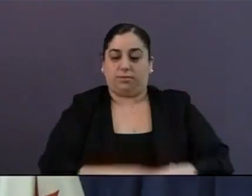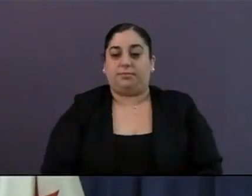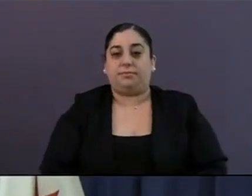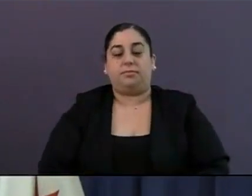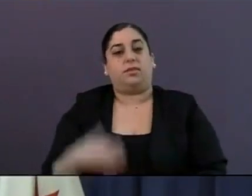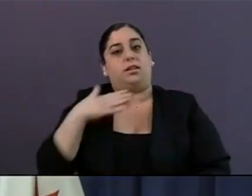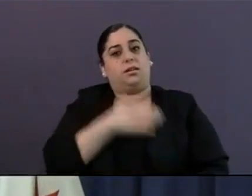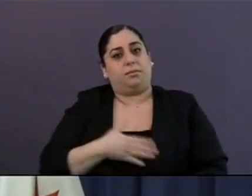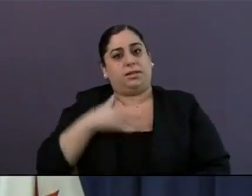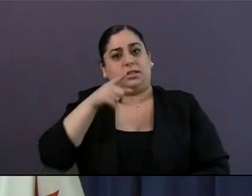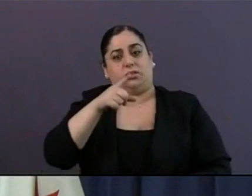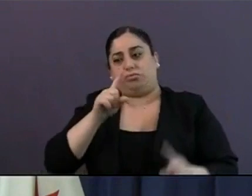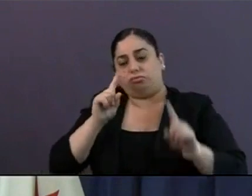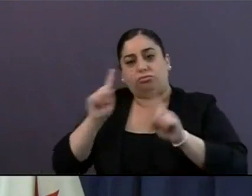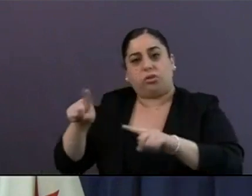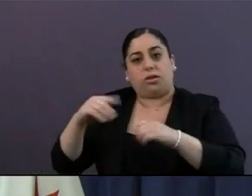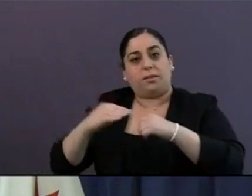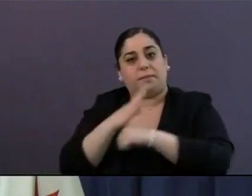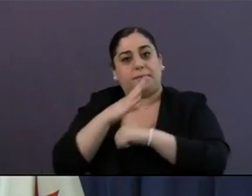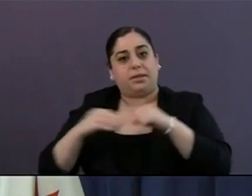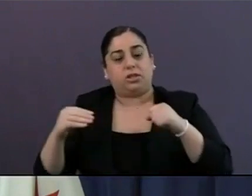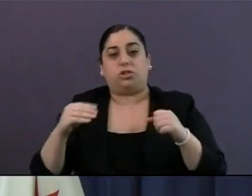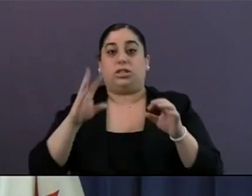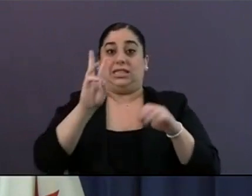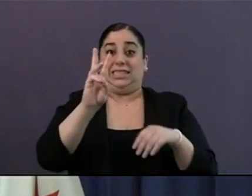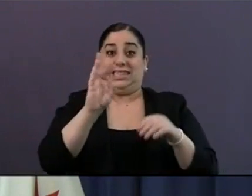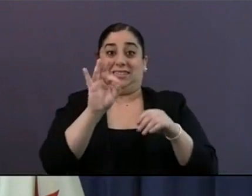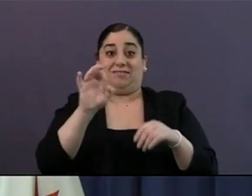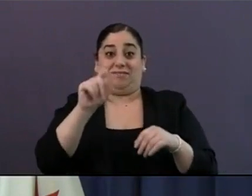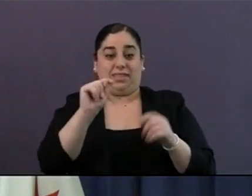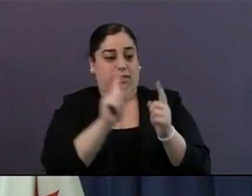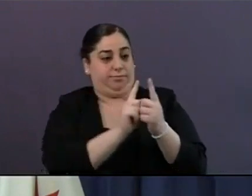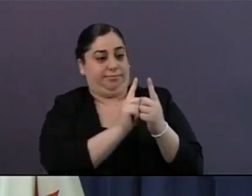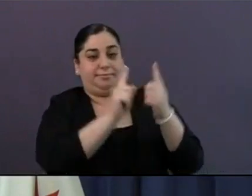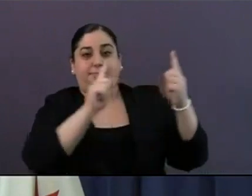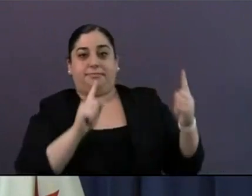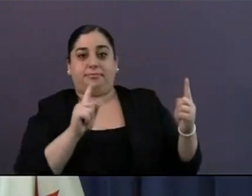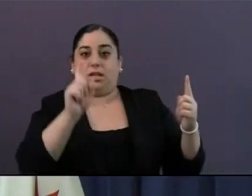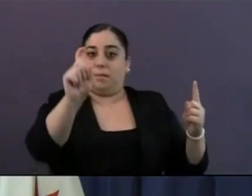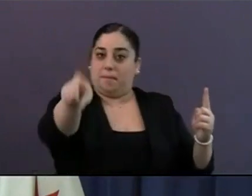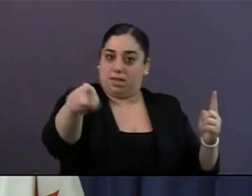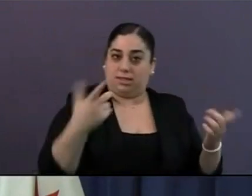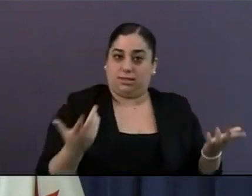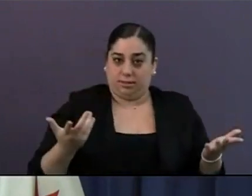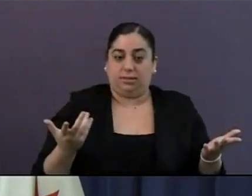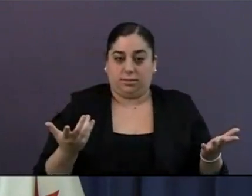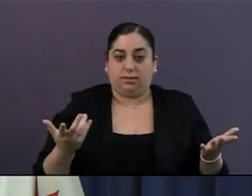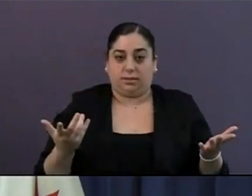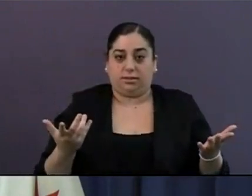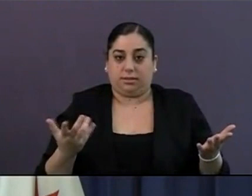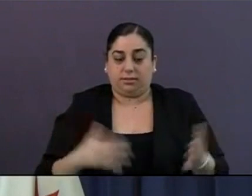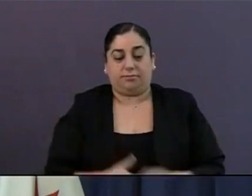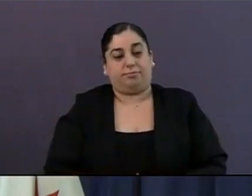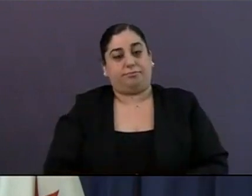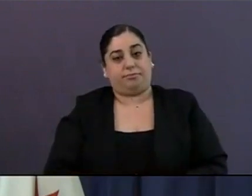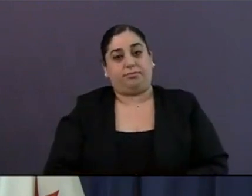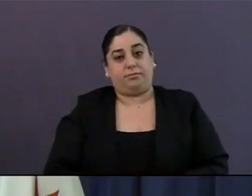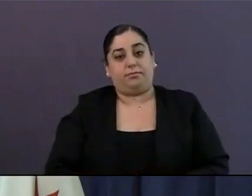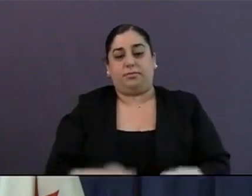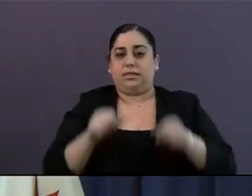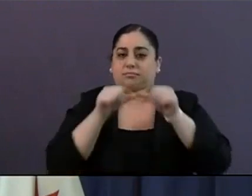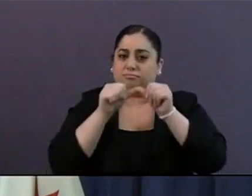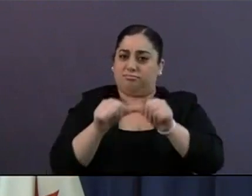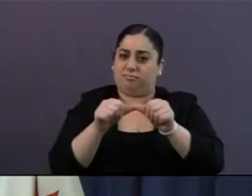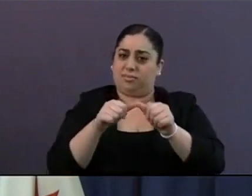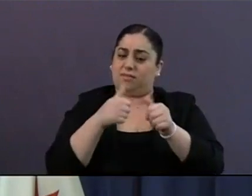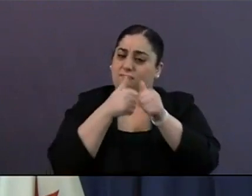beach and sitting down. We have not given back any of the gains that we've made. We're not going to start now. San Diego continues to be